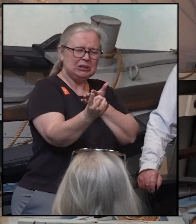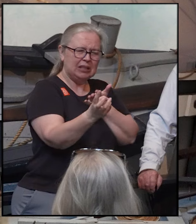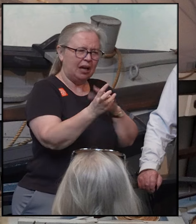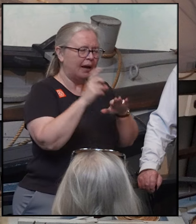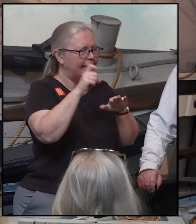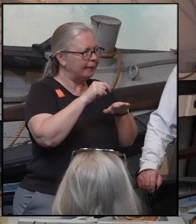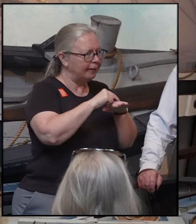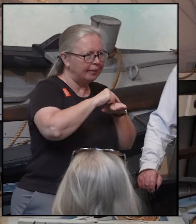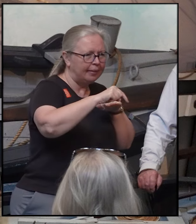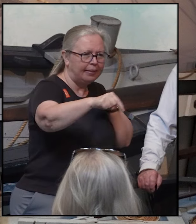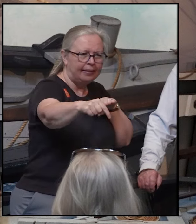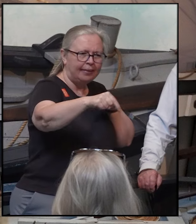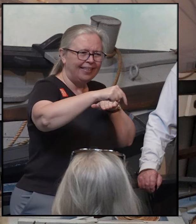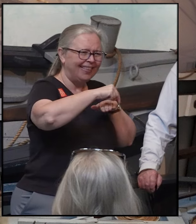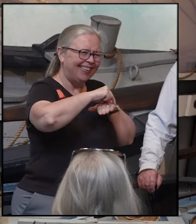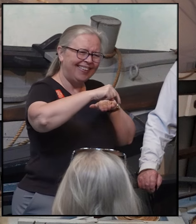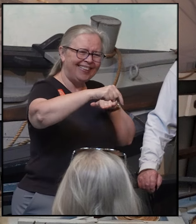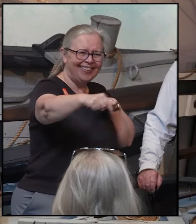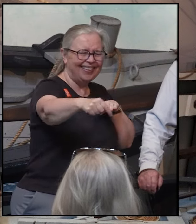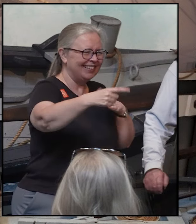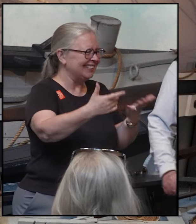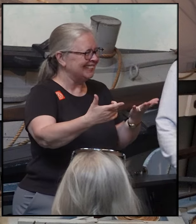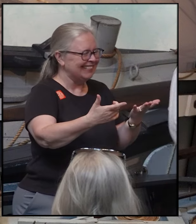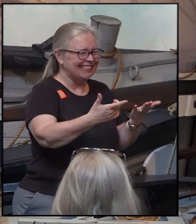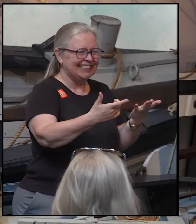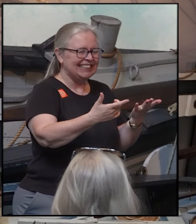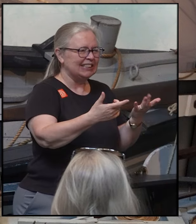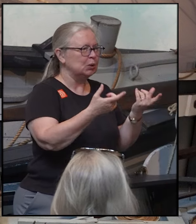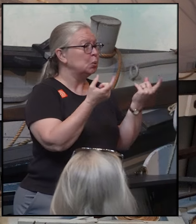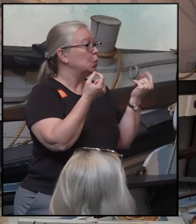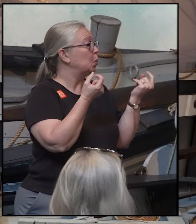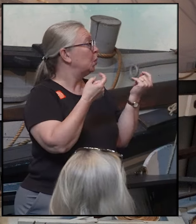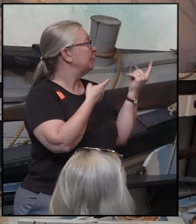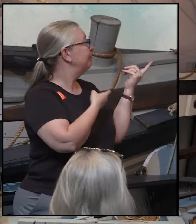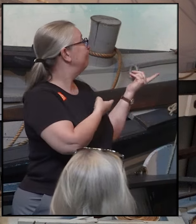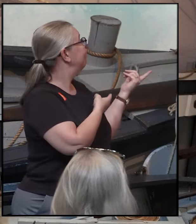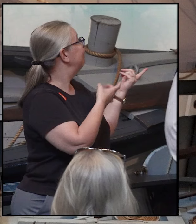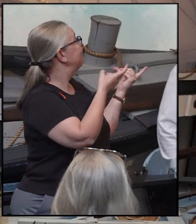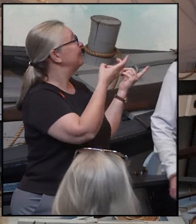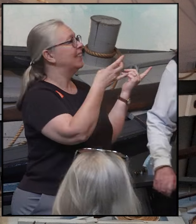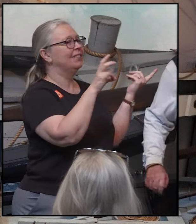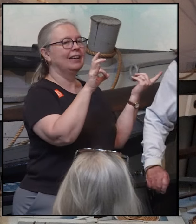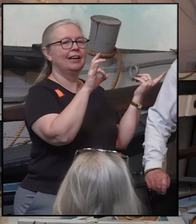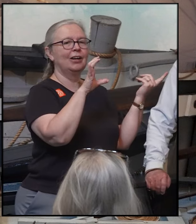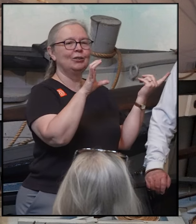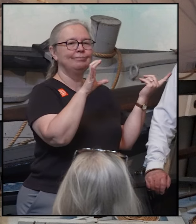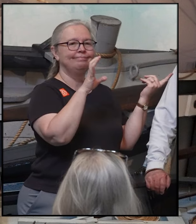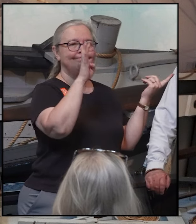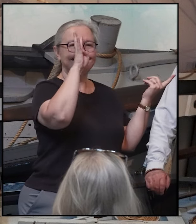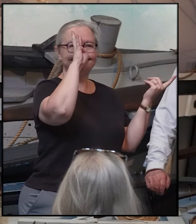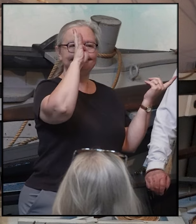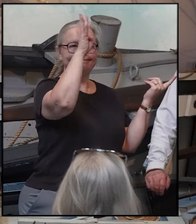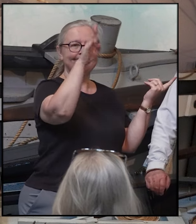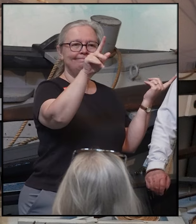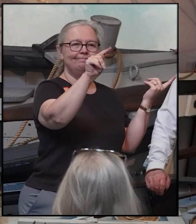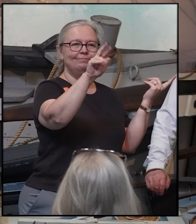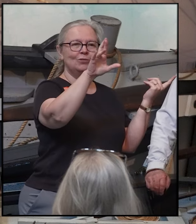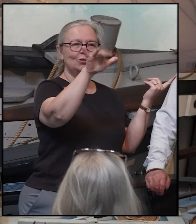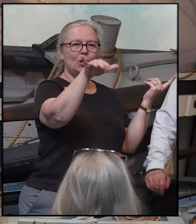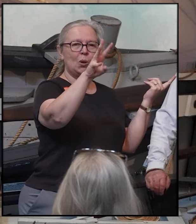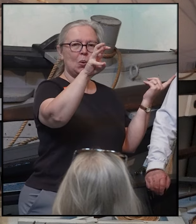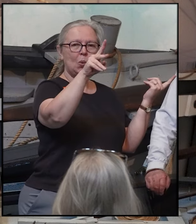come back to Nantucket to process the oil. So what'd they do in the 1700s? They invented the tri-works.